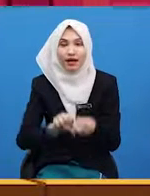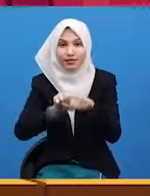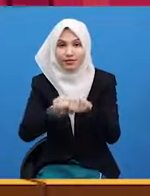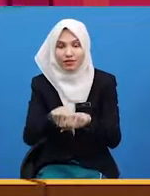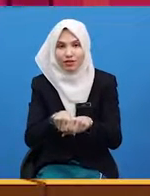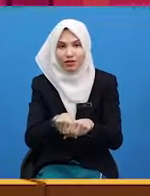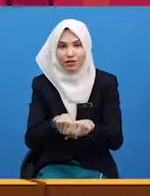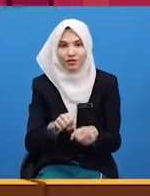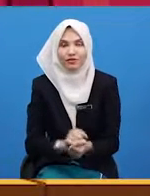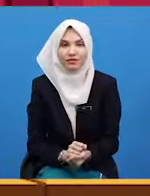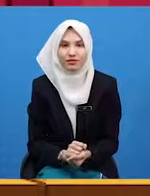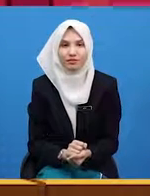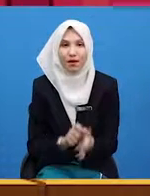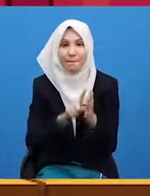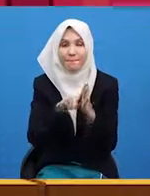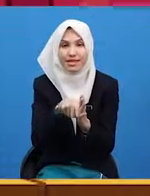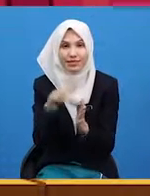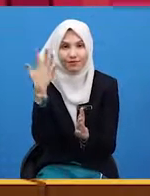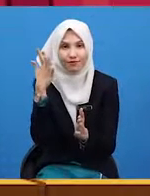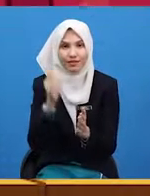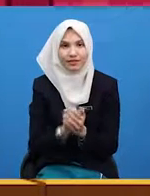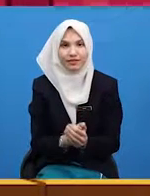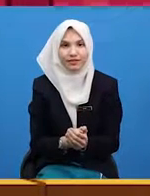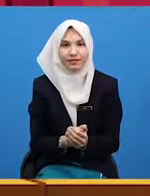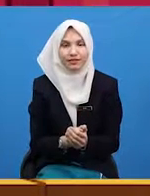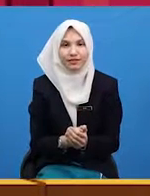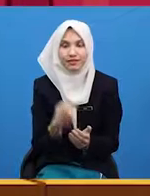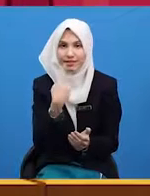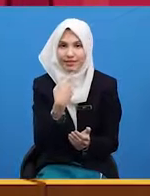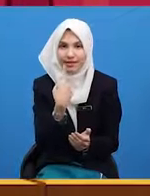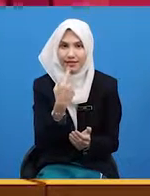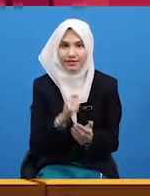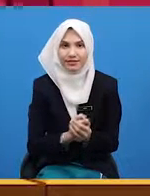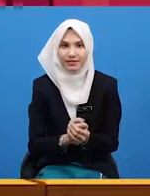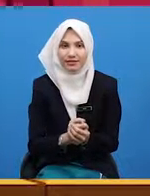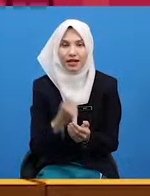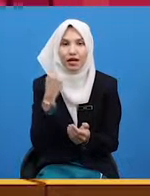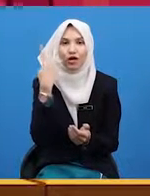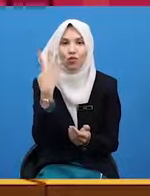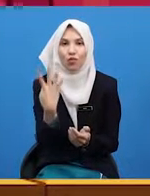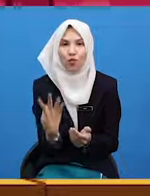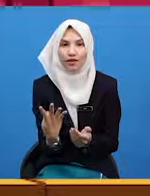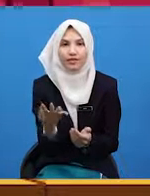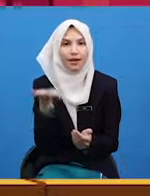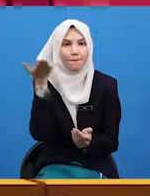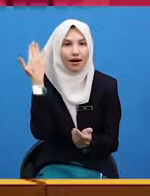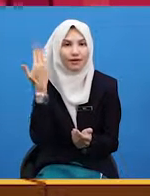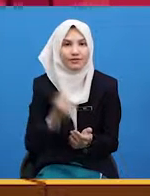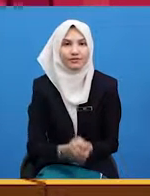when the number of minutes is 15, then we say quarter past.